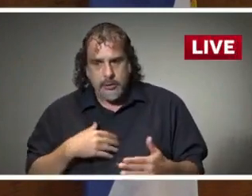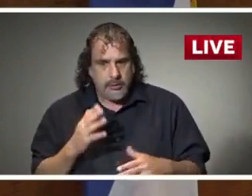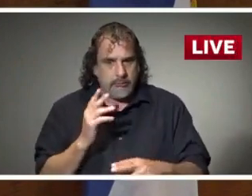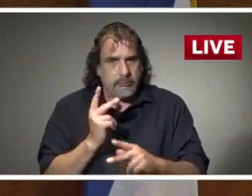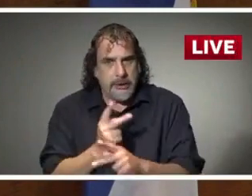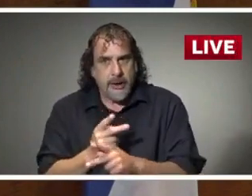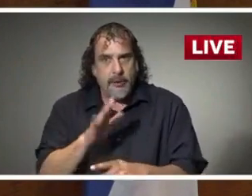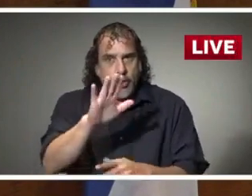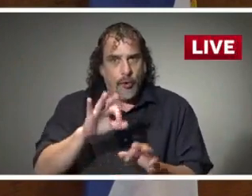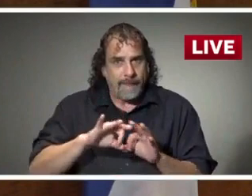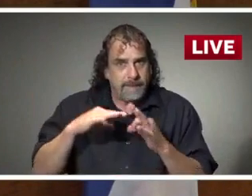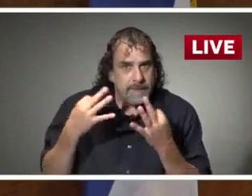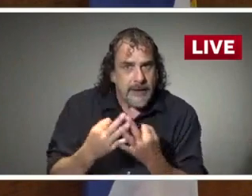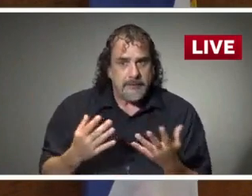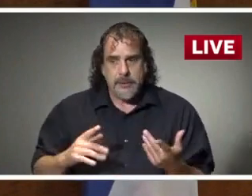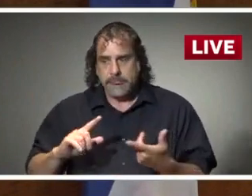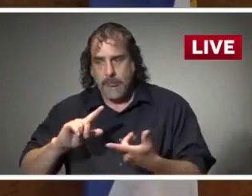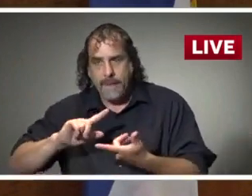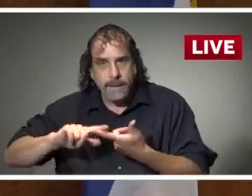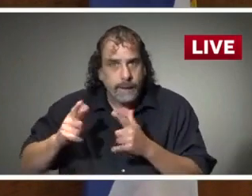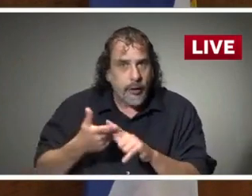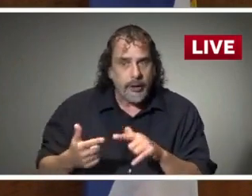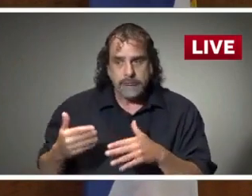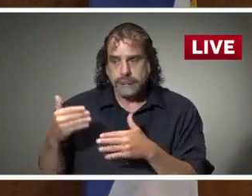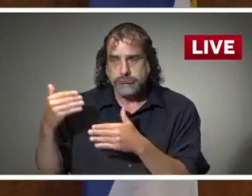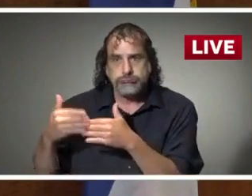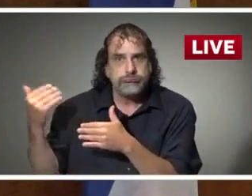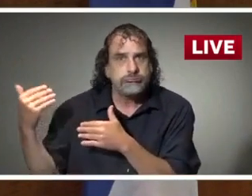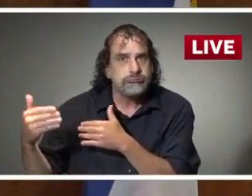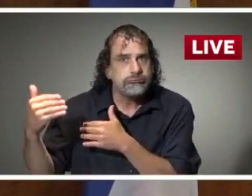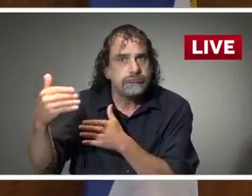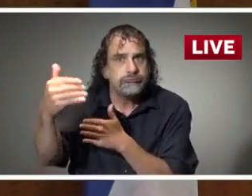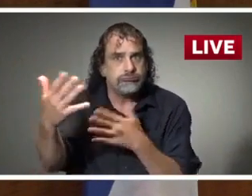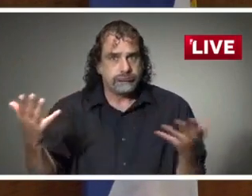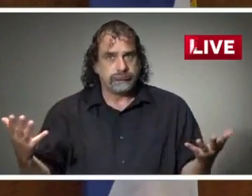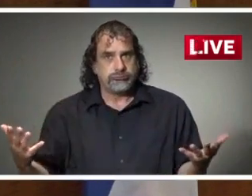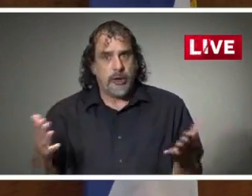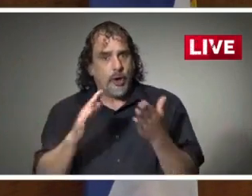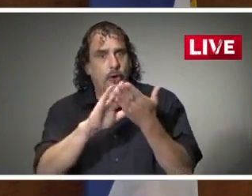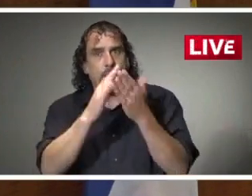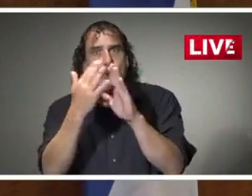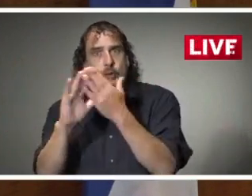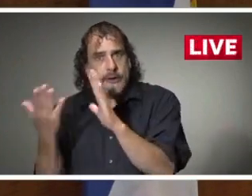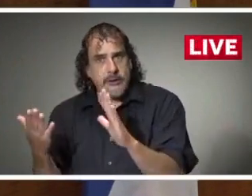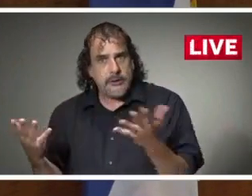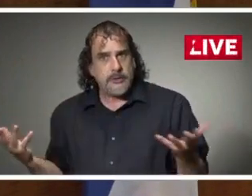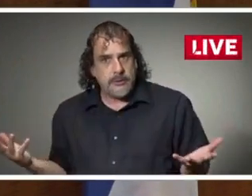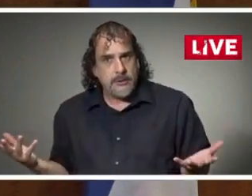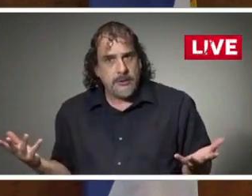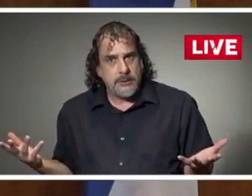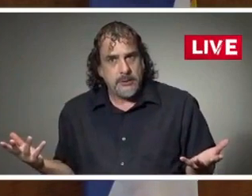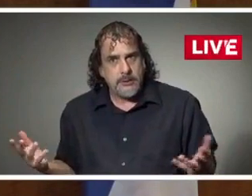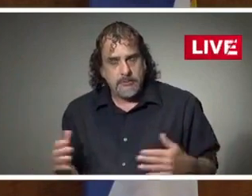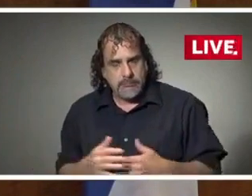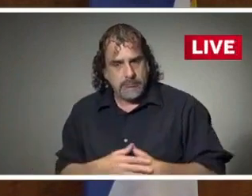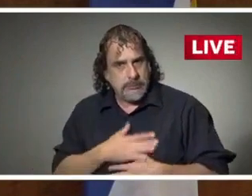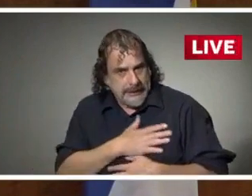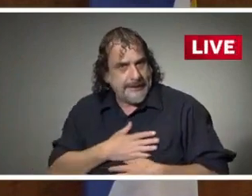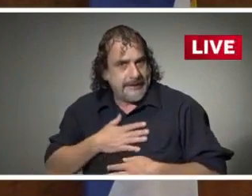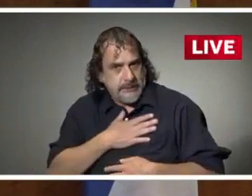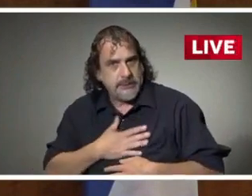for your family. Look out for your friends. Look out for your neighbors. Please look out for your fellow